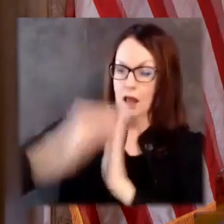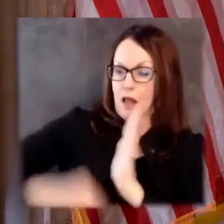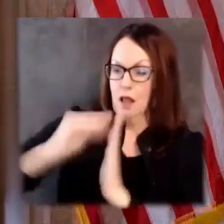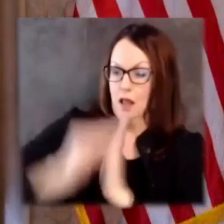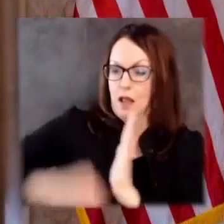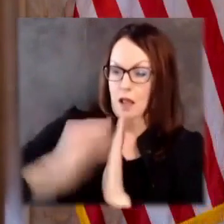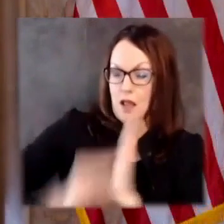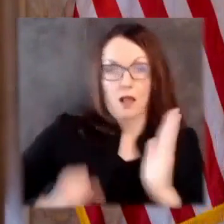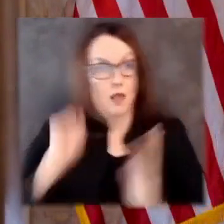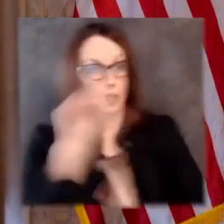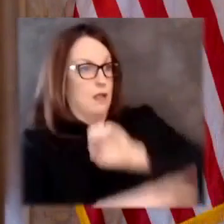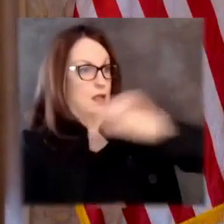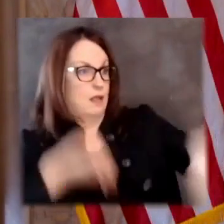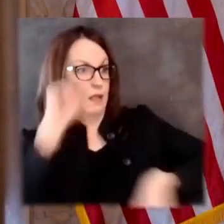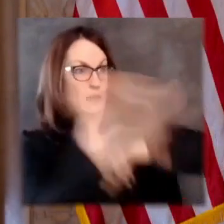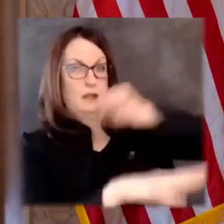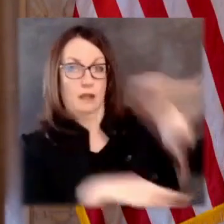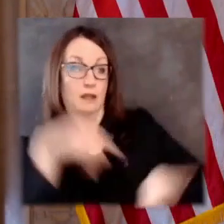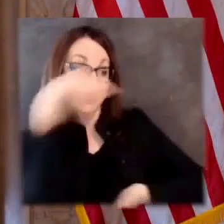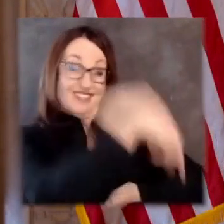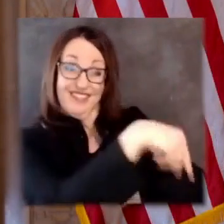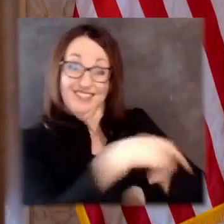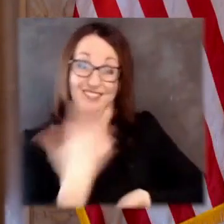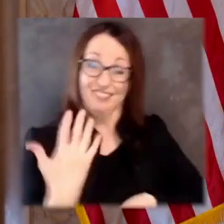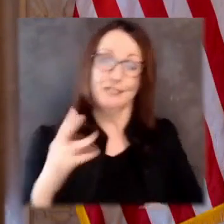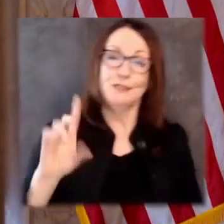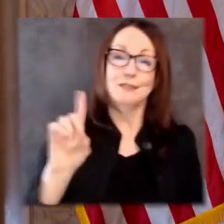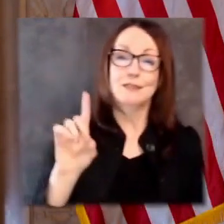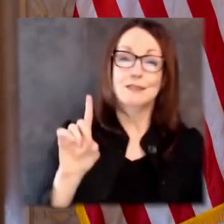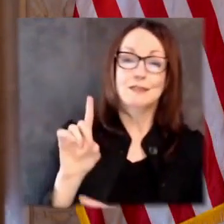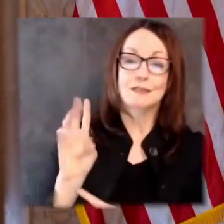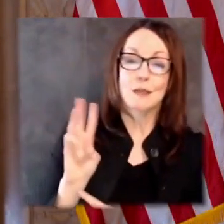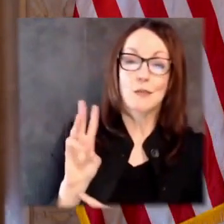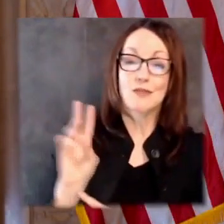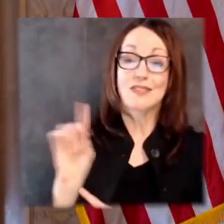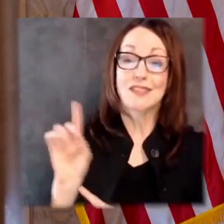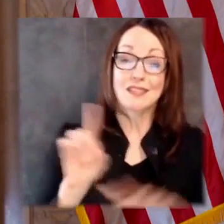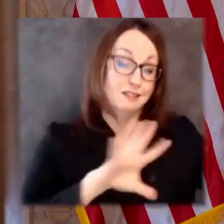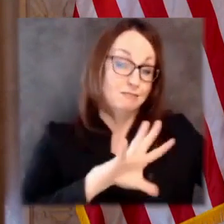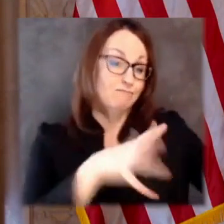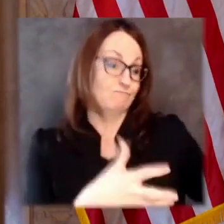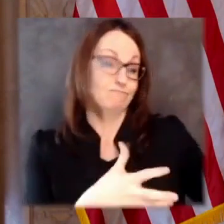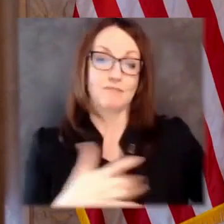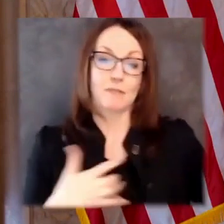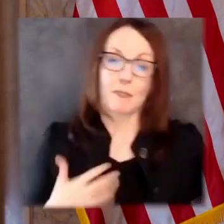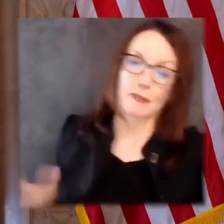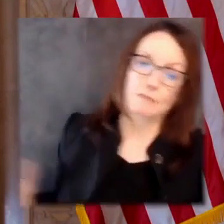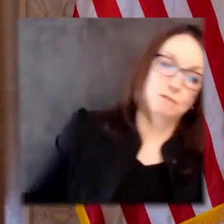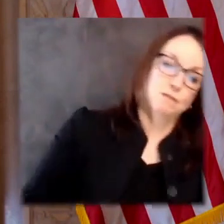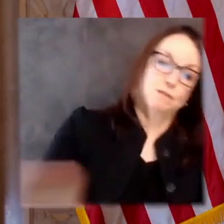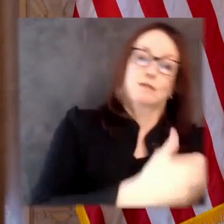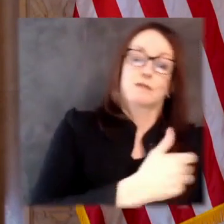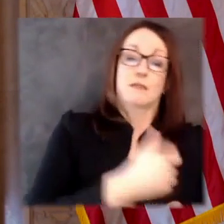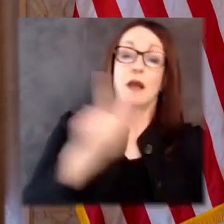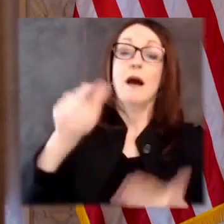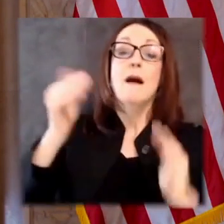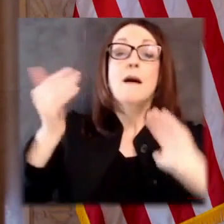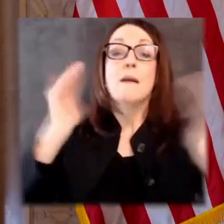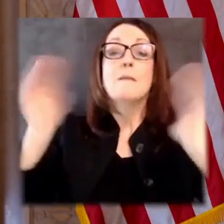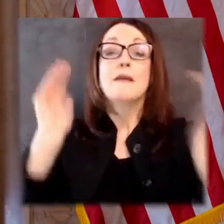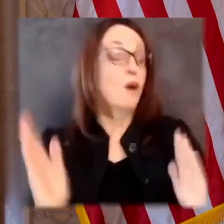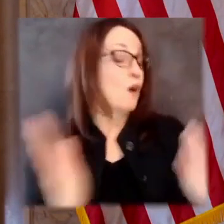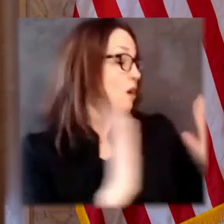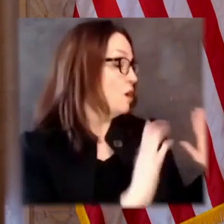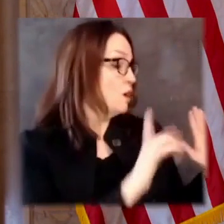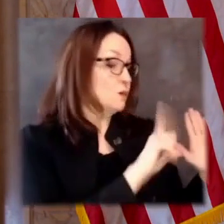It exceeded the number of claims, even during the Great Recession. To put it in perspective, over the course of four